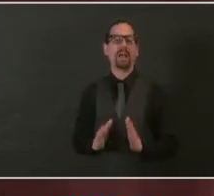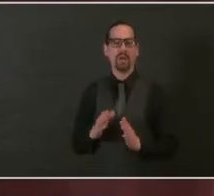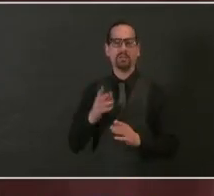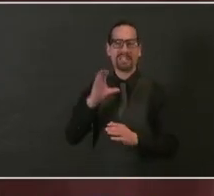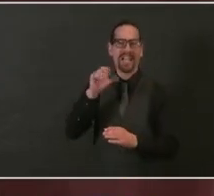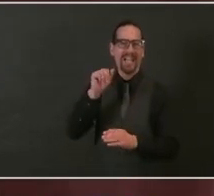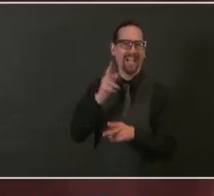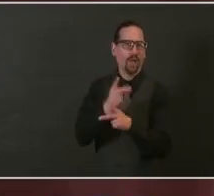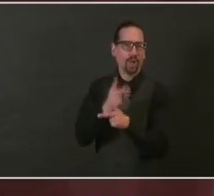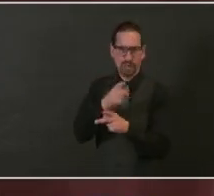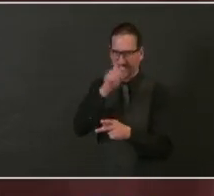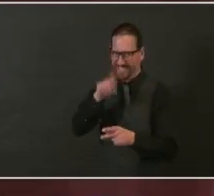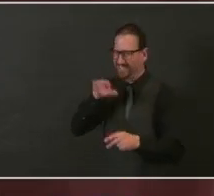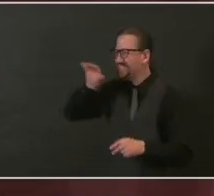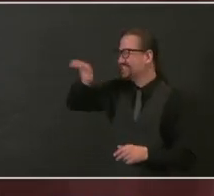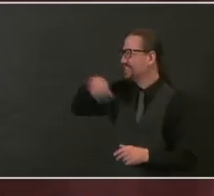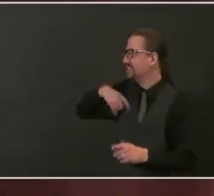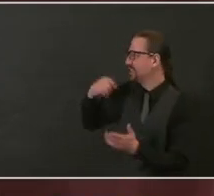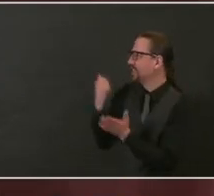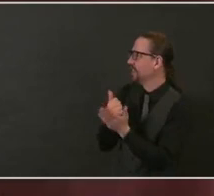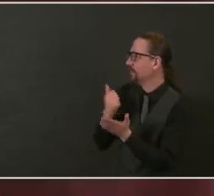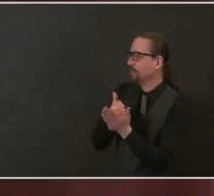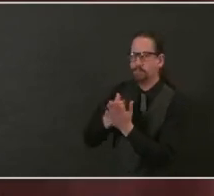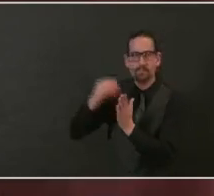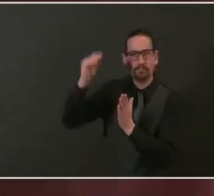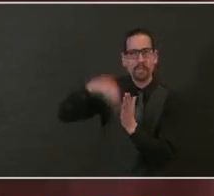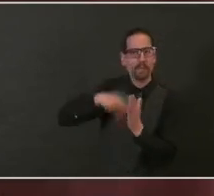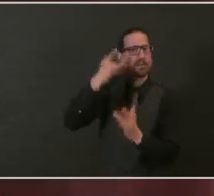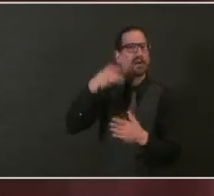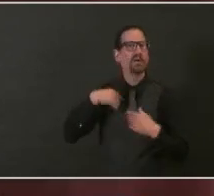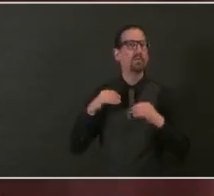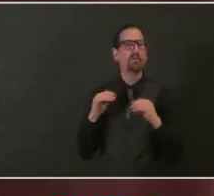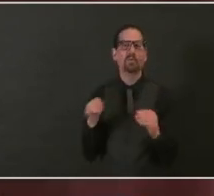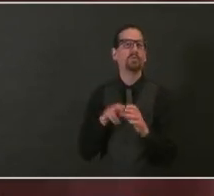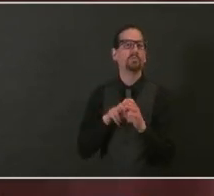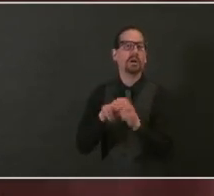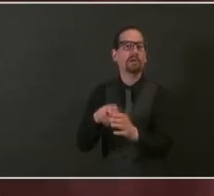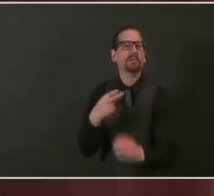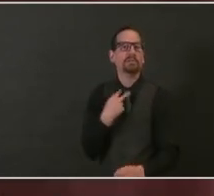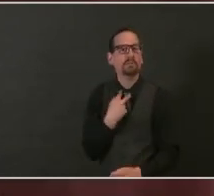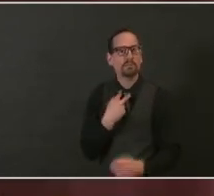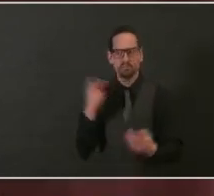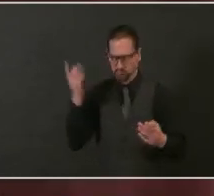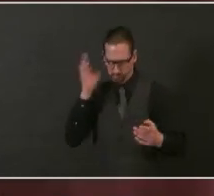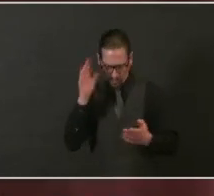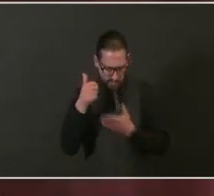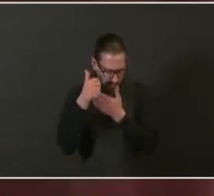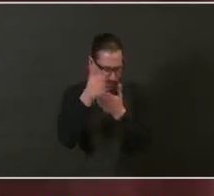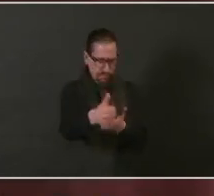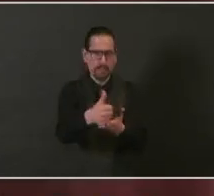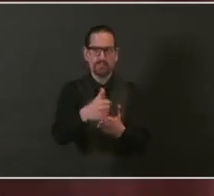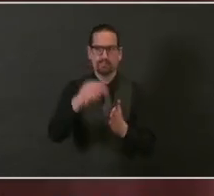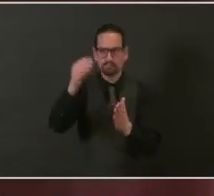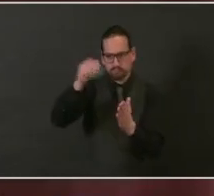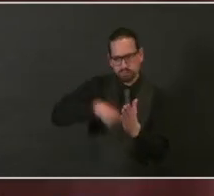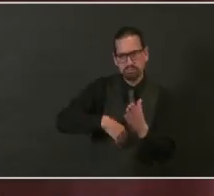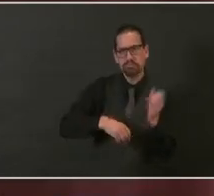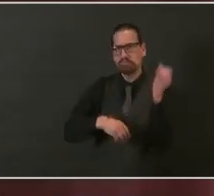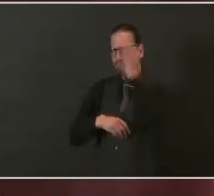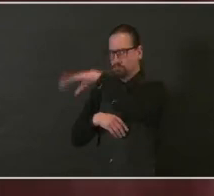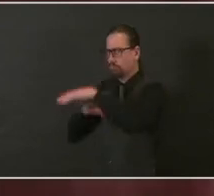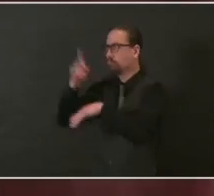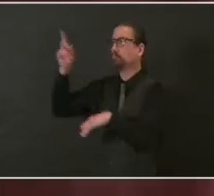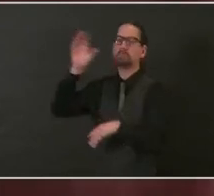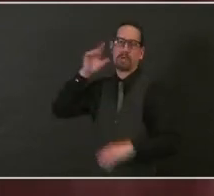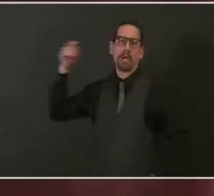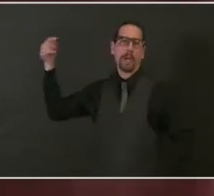Before passing things to Director Coit, I would be remiss if I didn't remark on the fact that we are coming up on